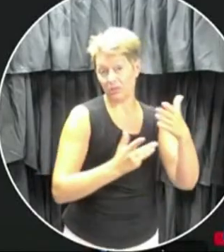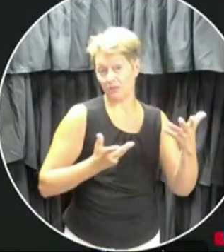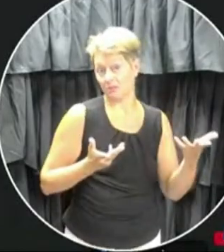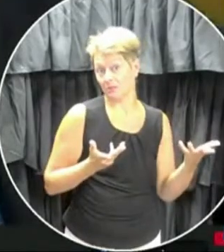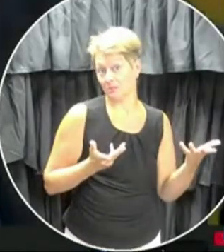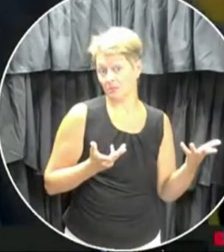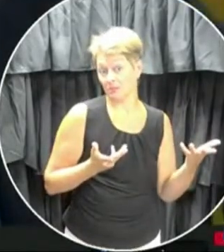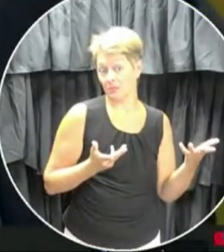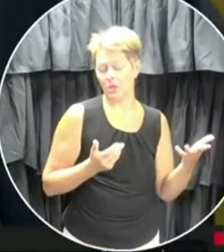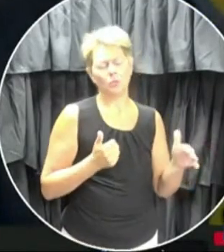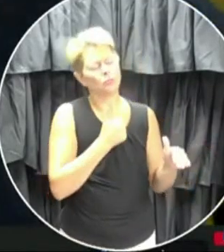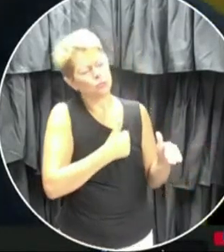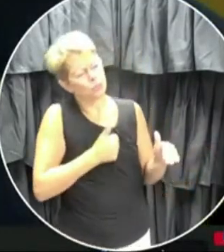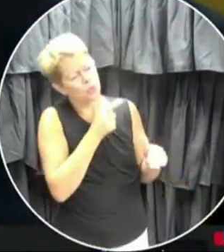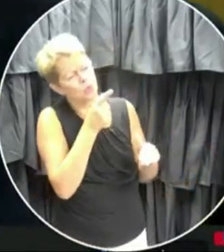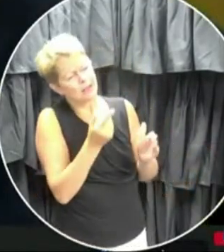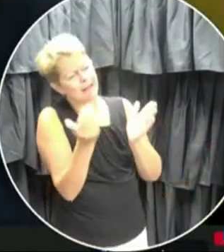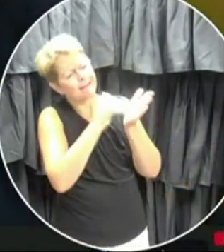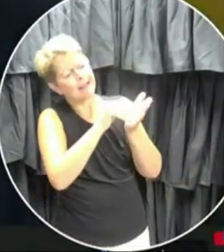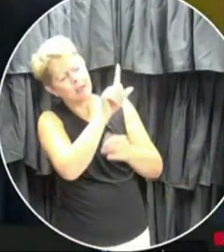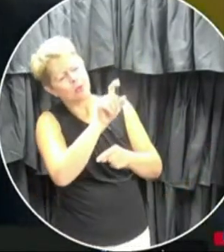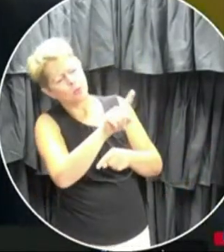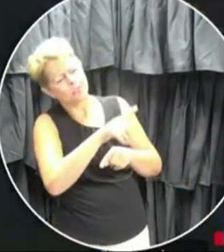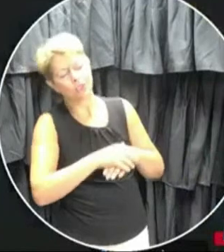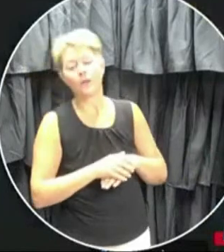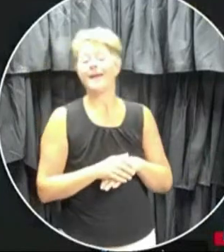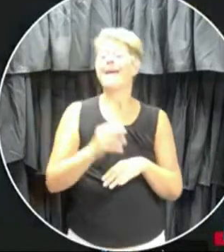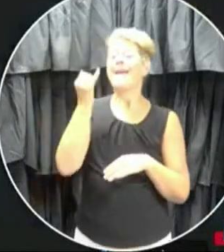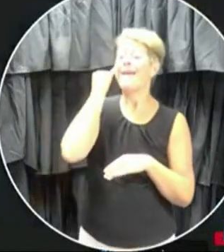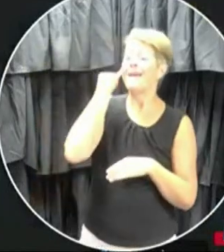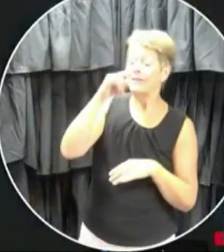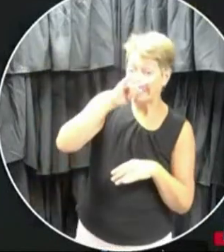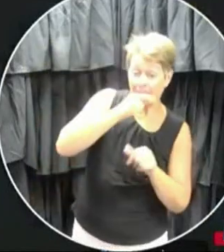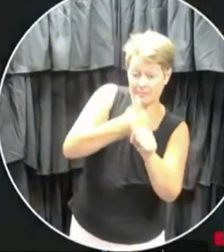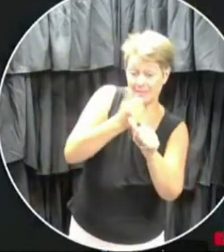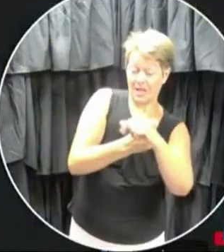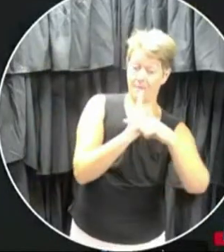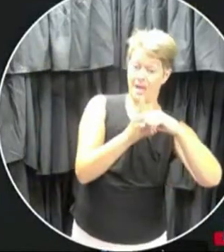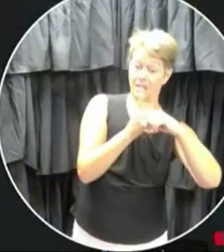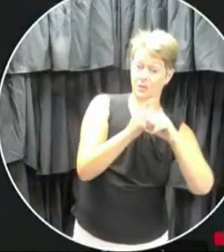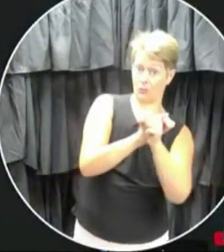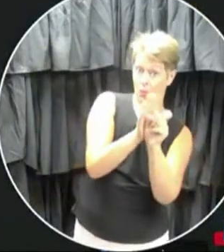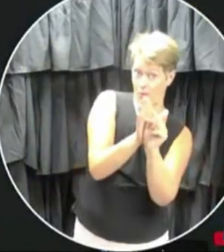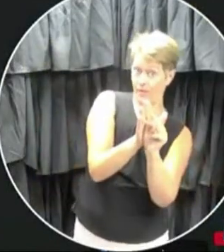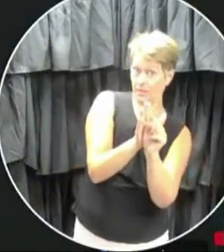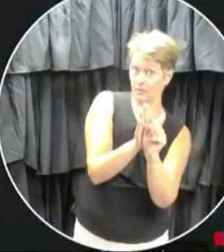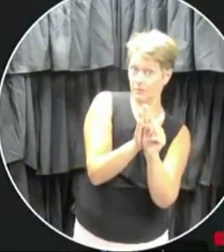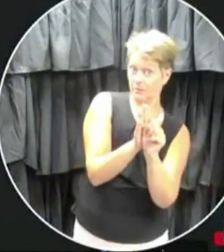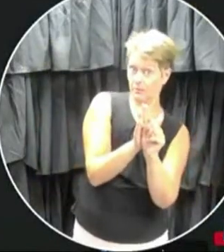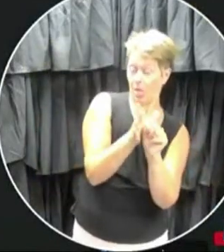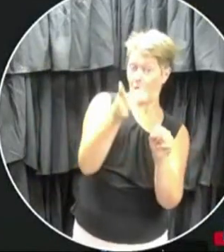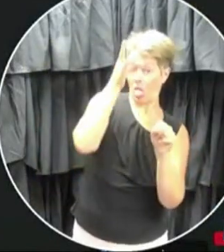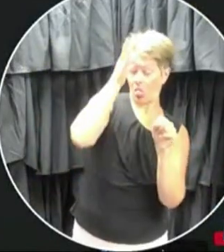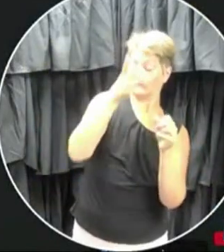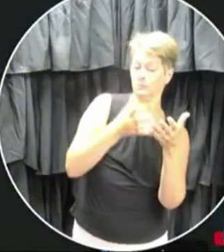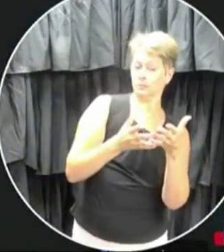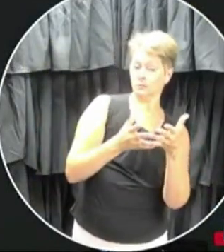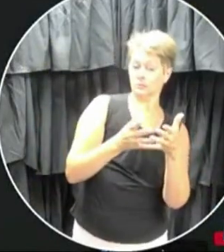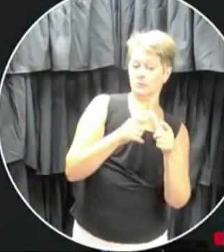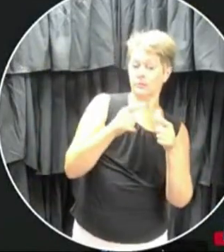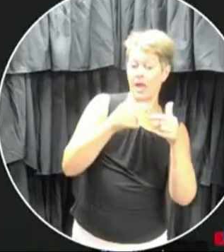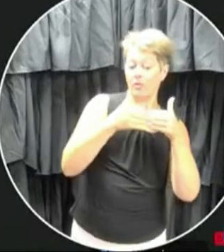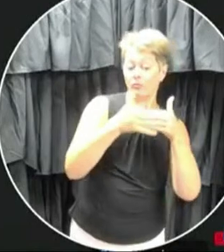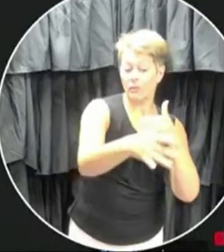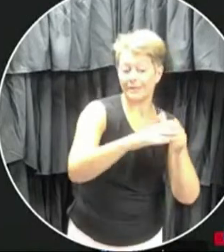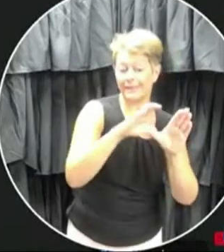Sorry, can you repeat that question again? So if we have a child who's positive in a class and the rest of the class